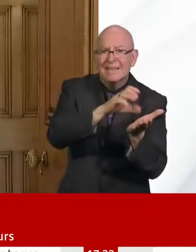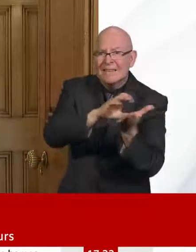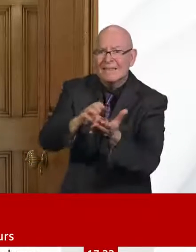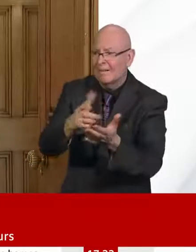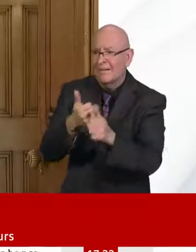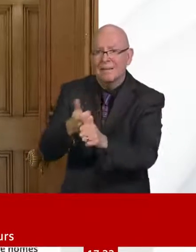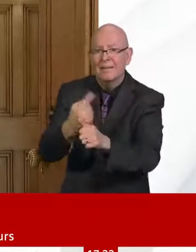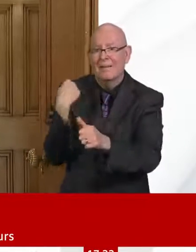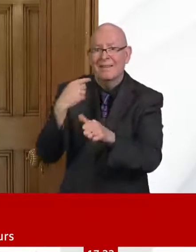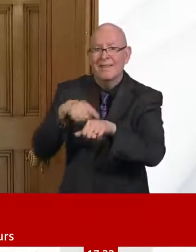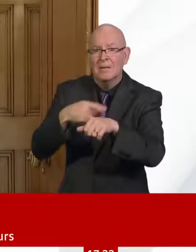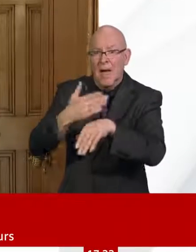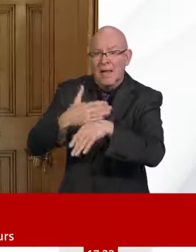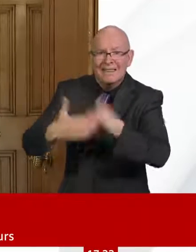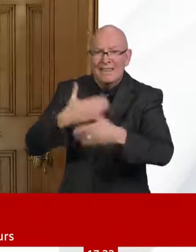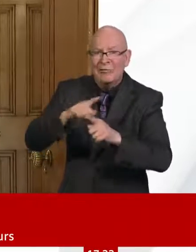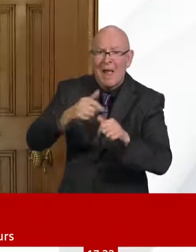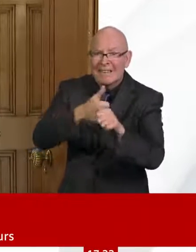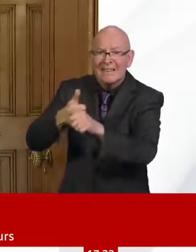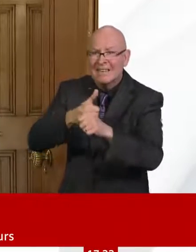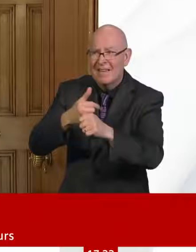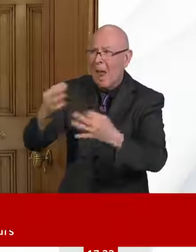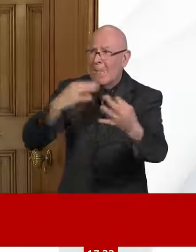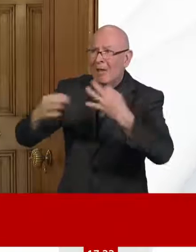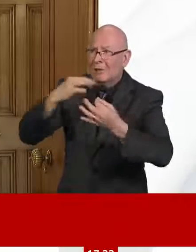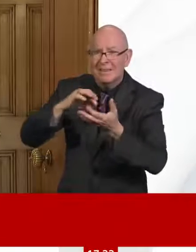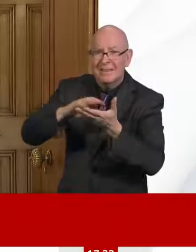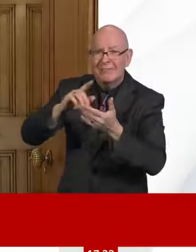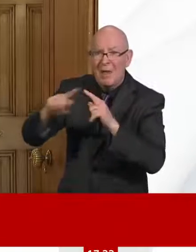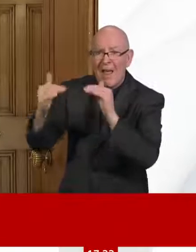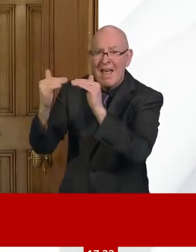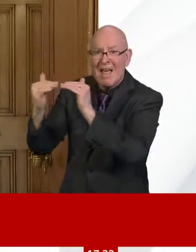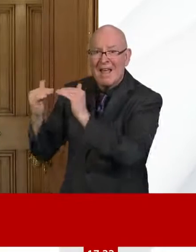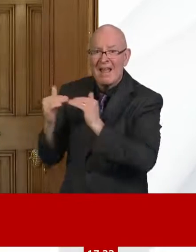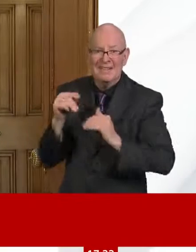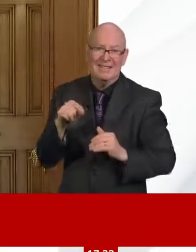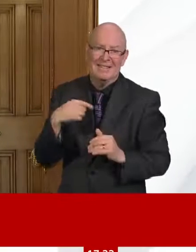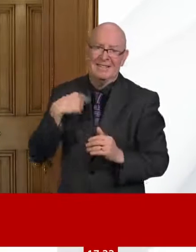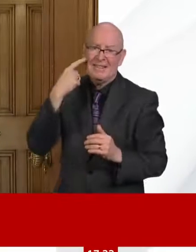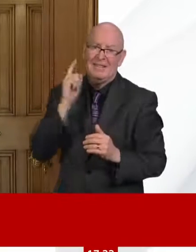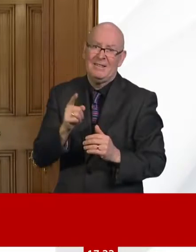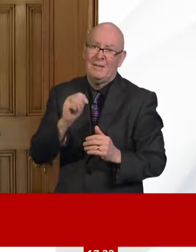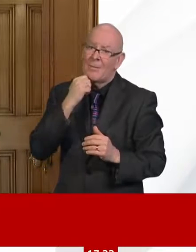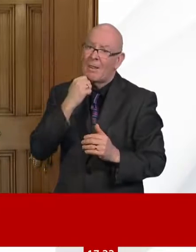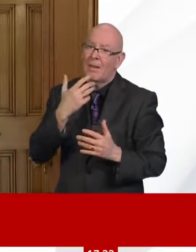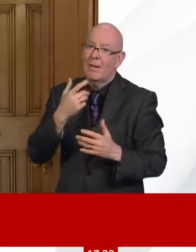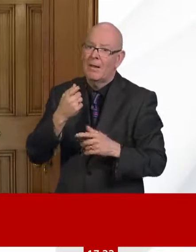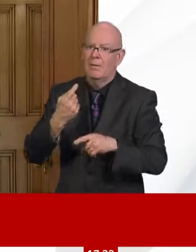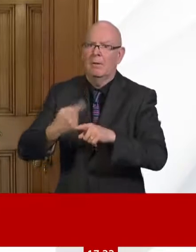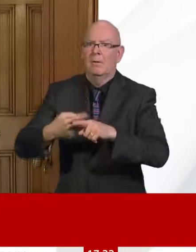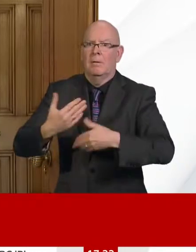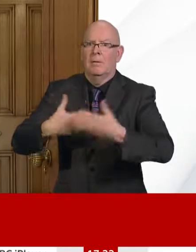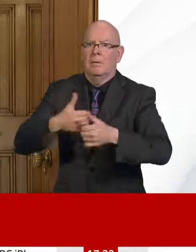we said when I announced this scheme was, to reiterate, we've never had something like this in the UK before.